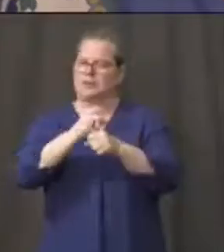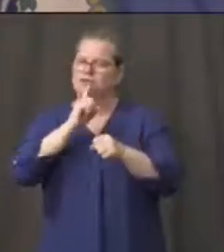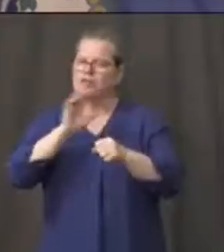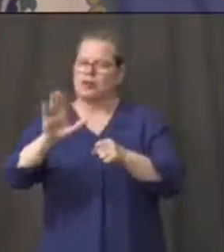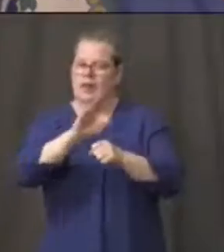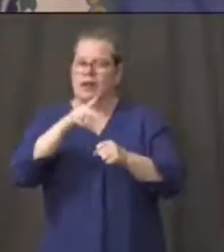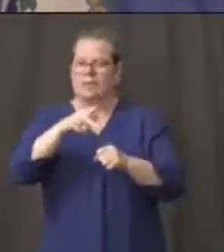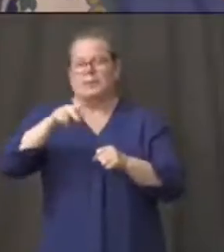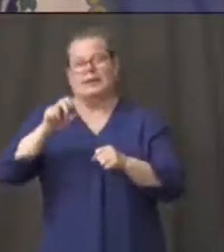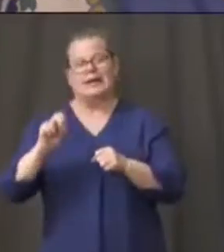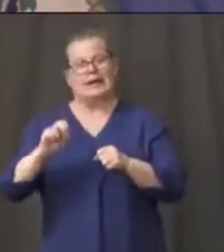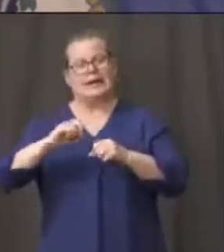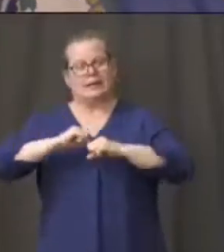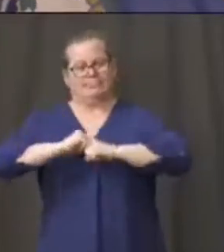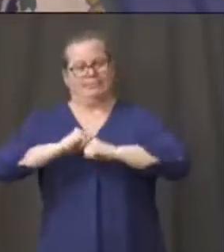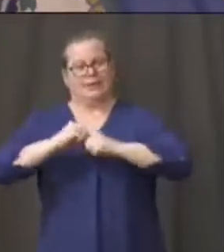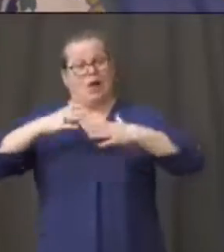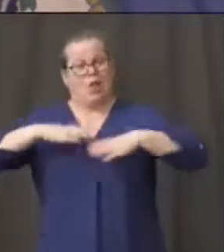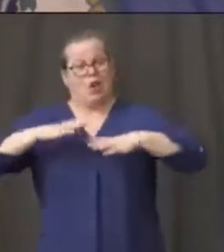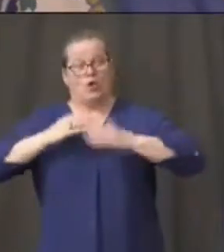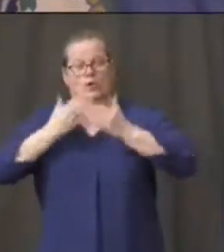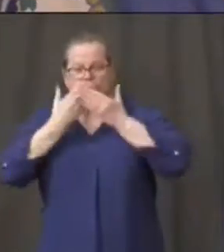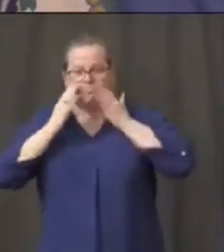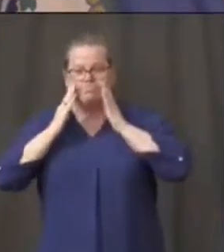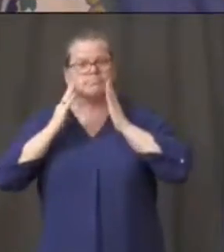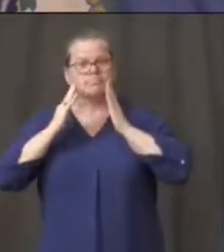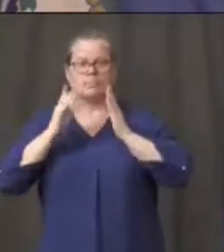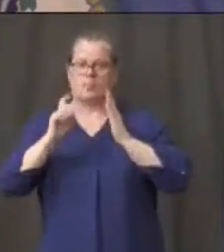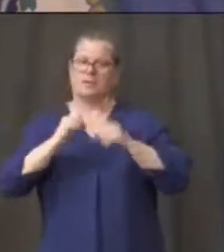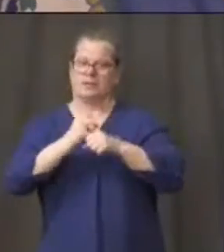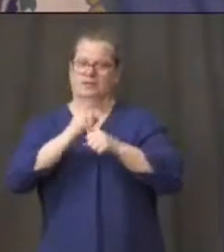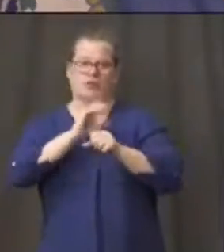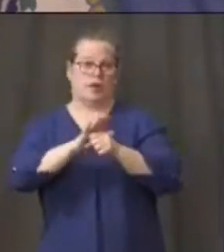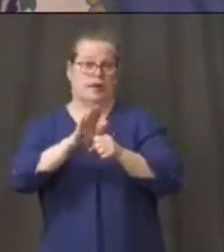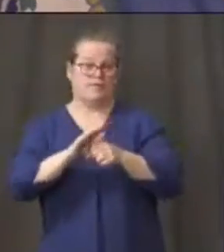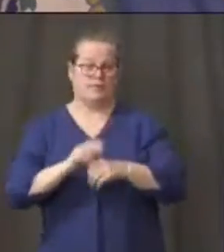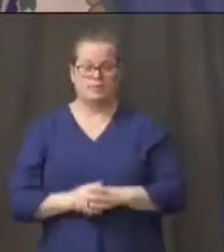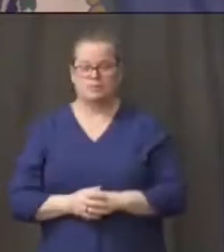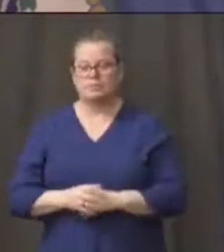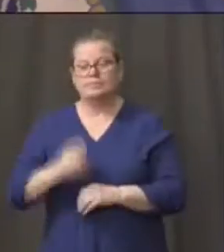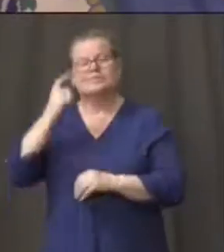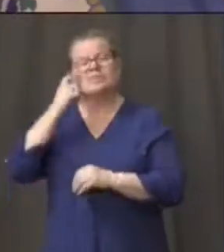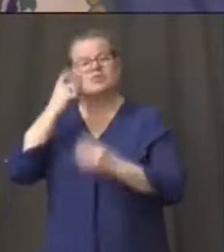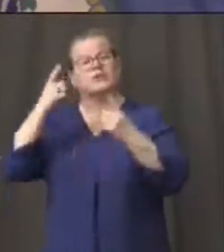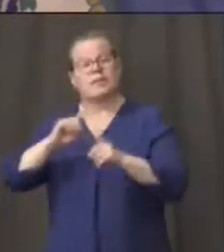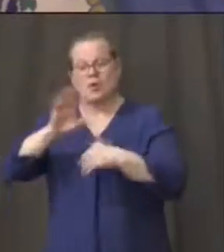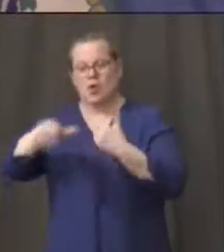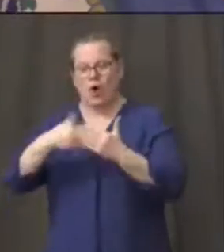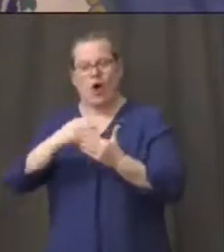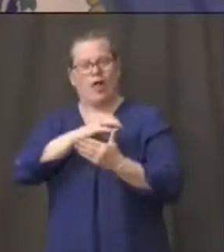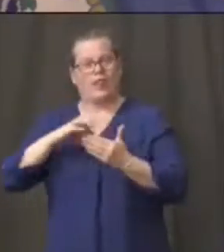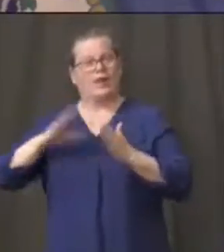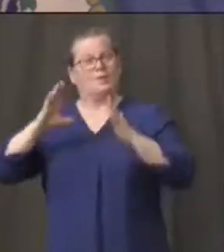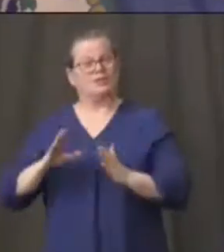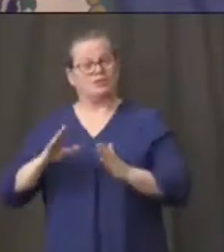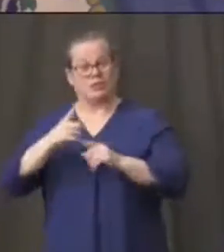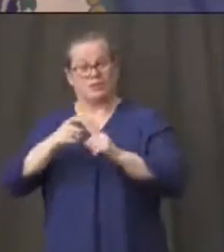a virtual meeting, with the unified command. Again, all the commissioners, the key department leaders there.